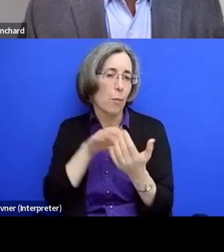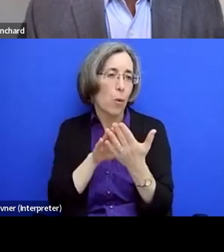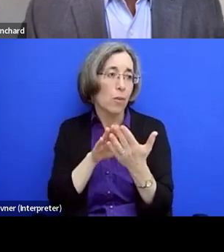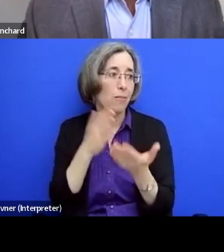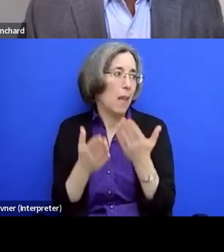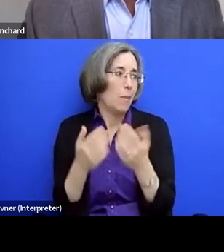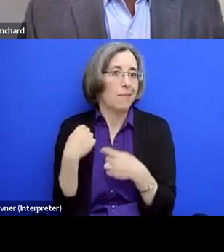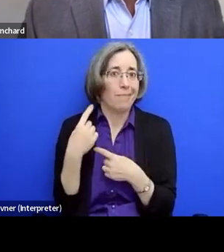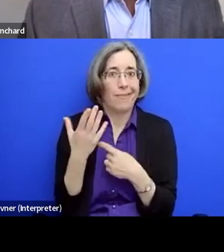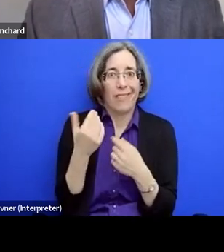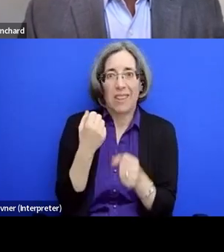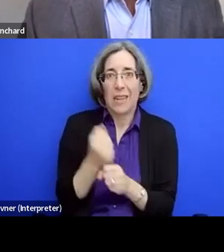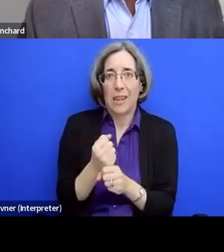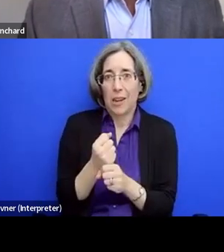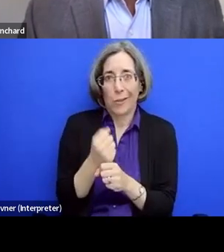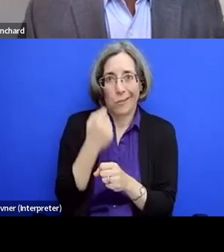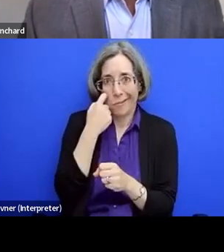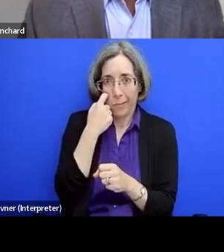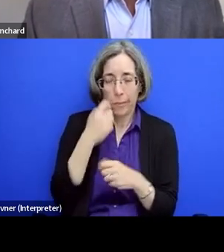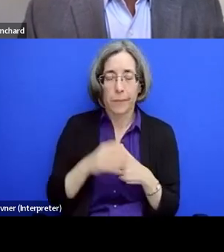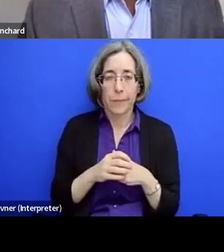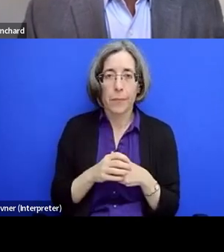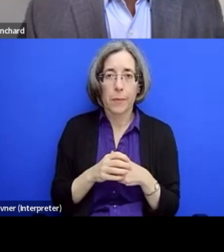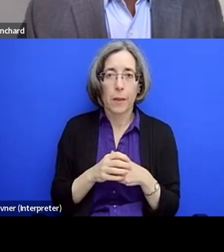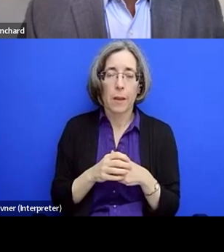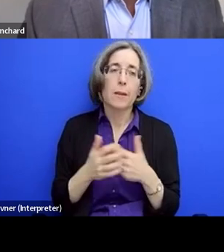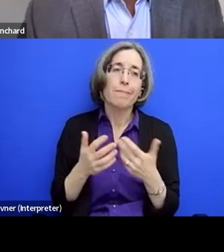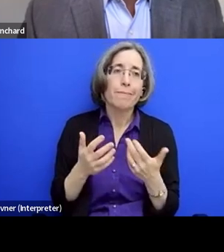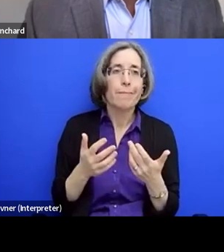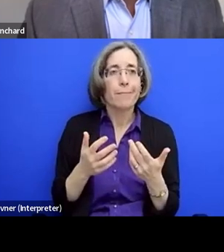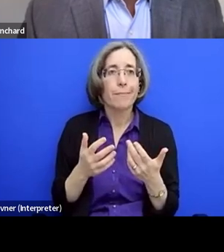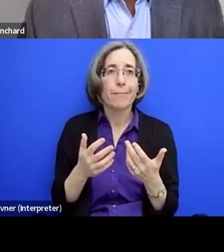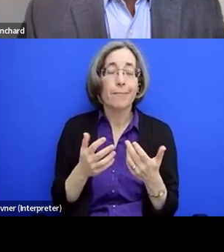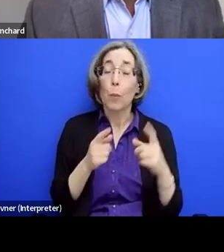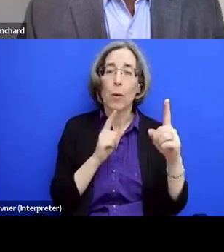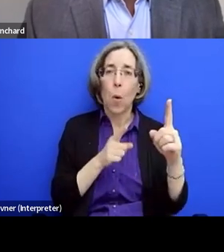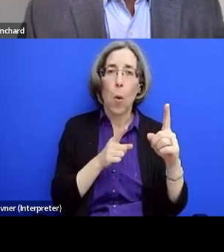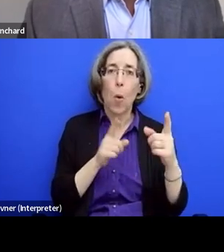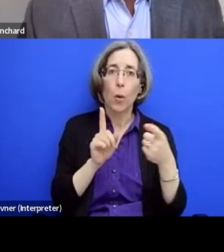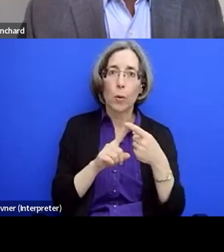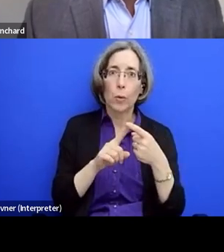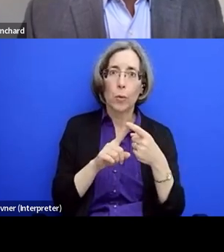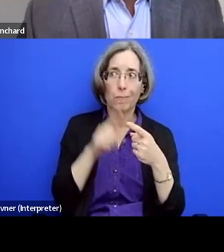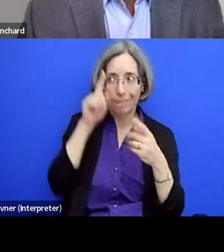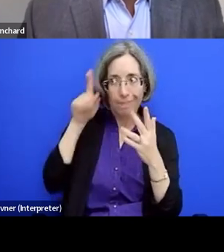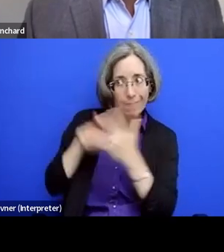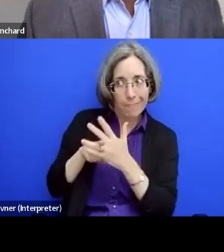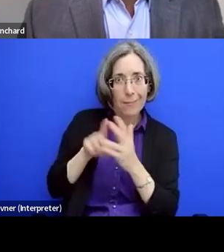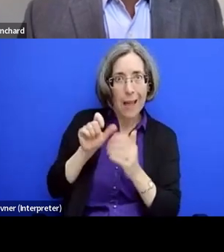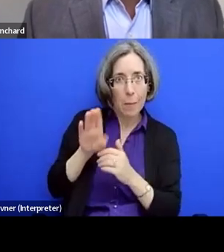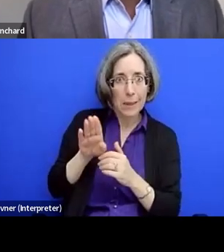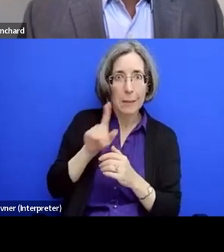years, um, mostly as a way of, of, of trying to point out albinism as genetic.